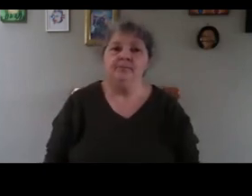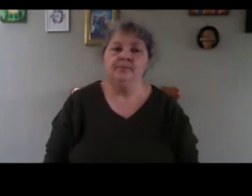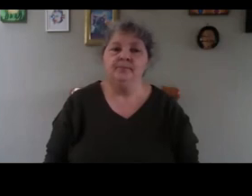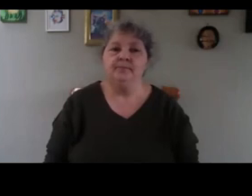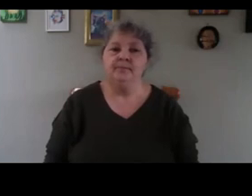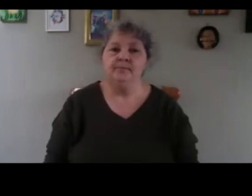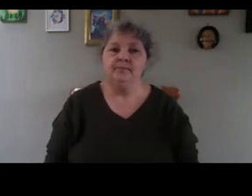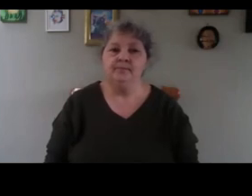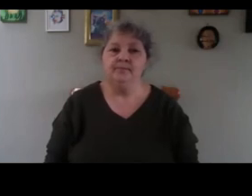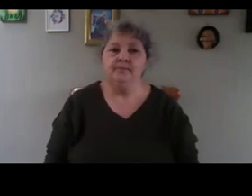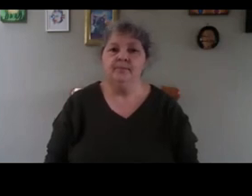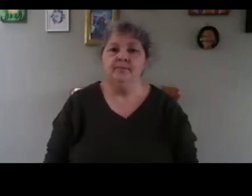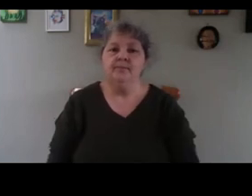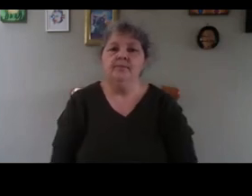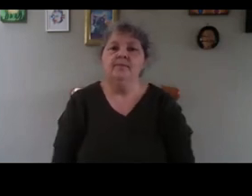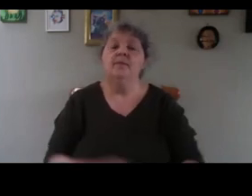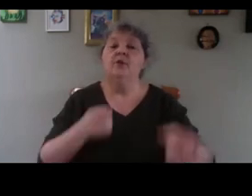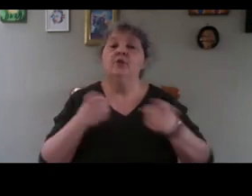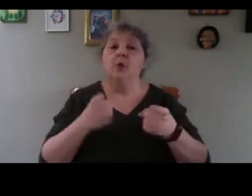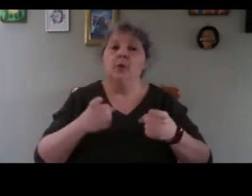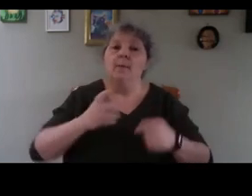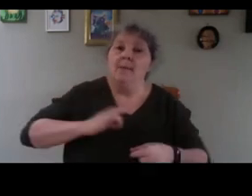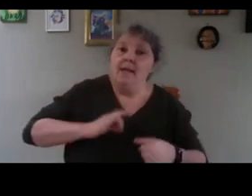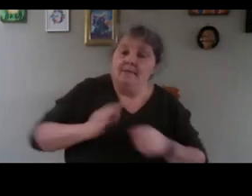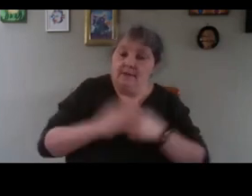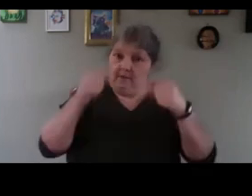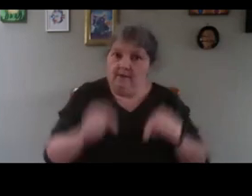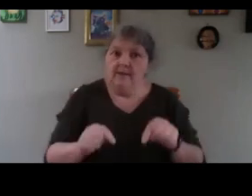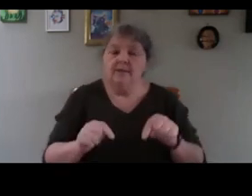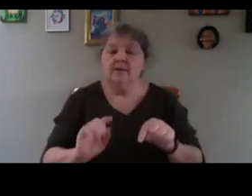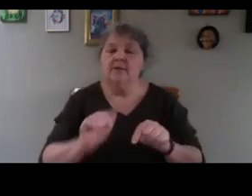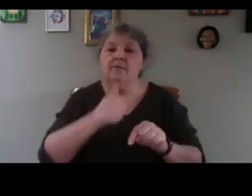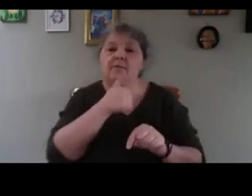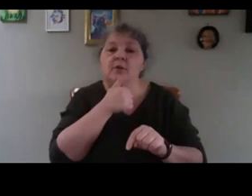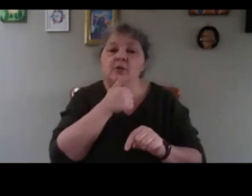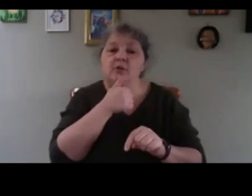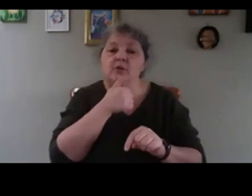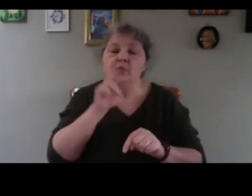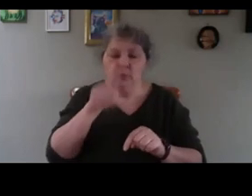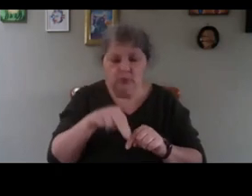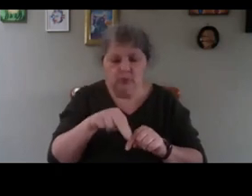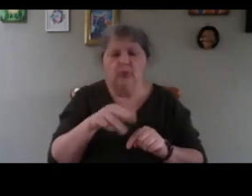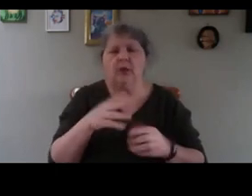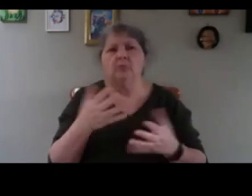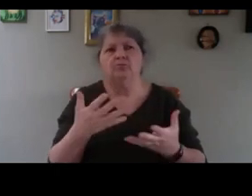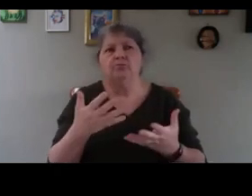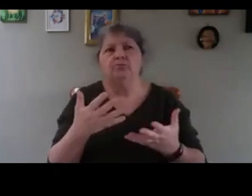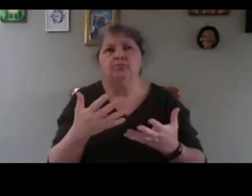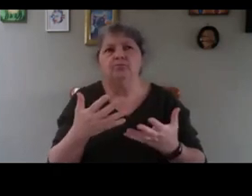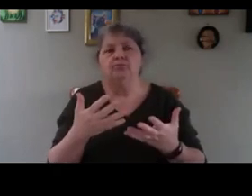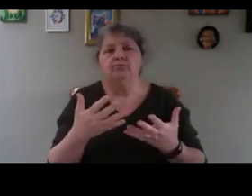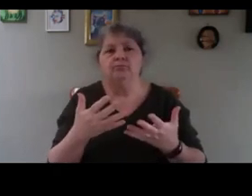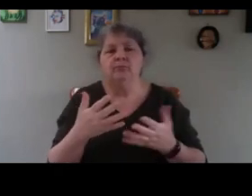So, benefit of a good propagator. First, you can successfully tackle the sowing